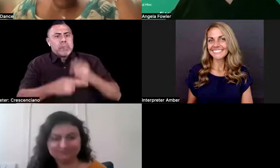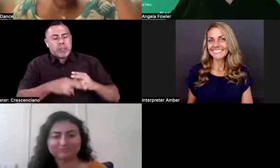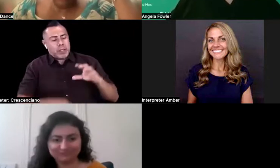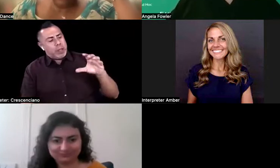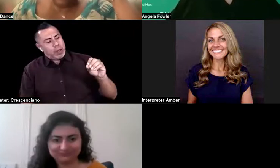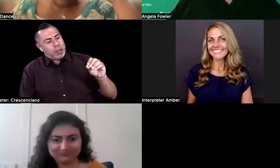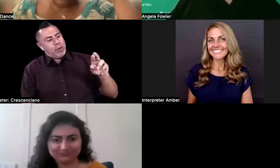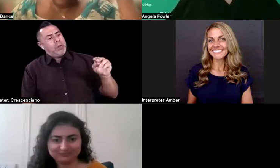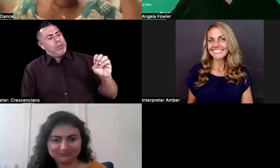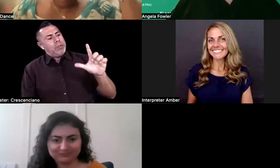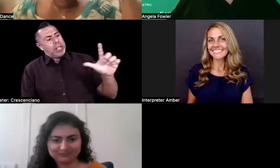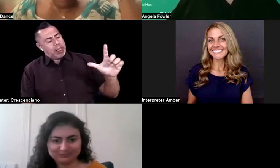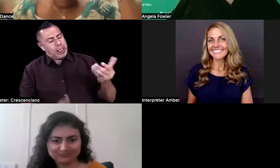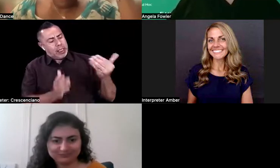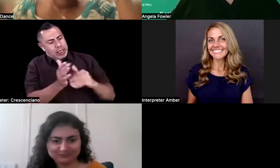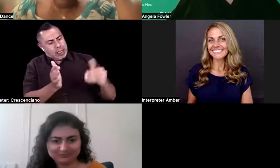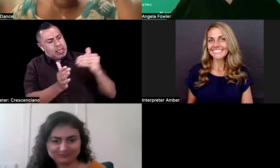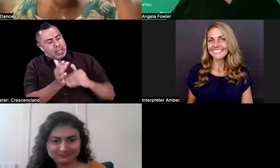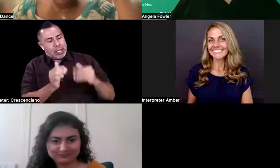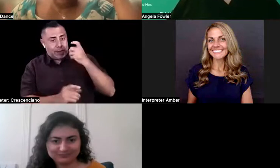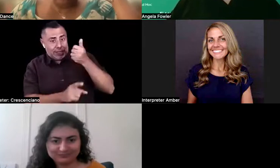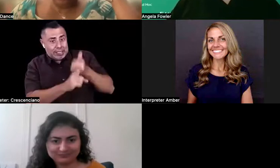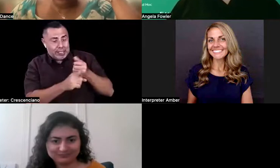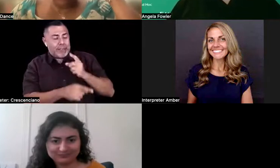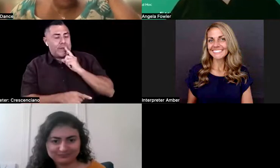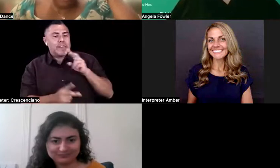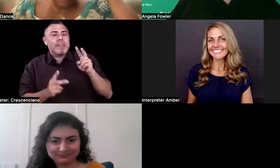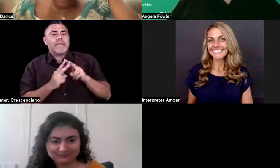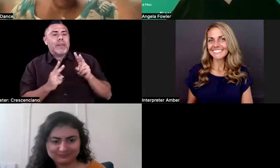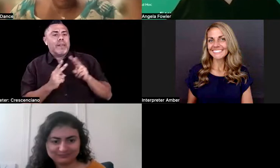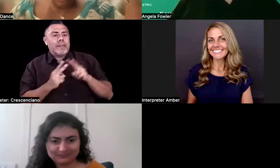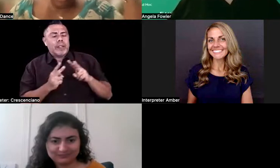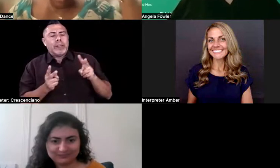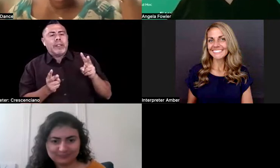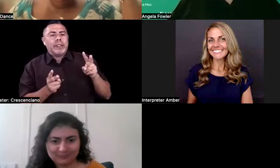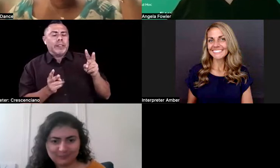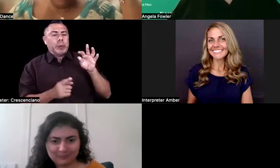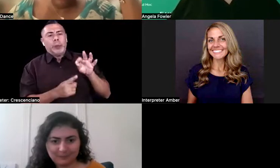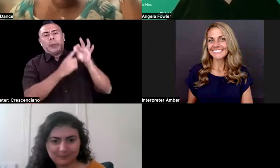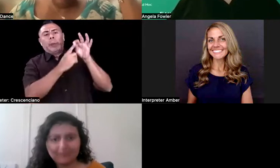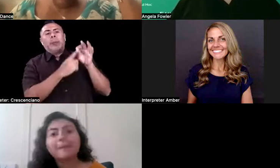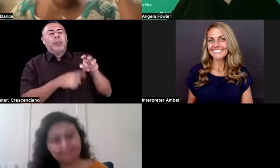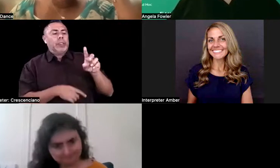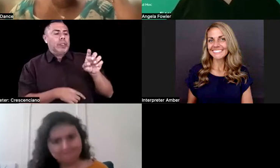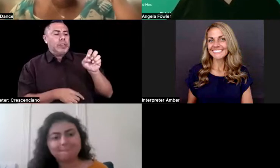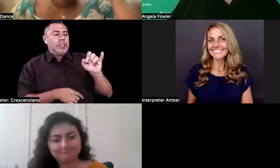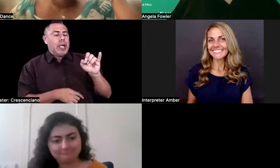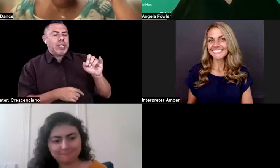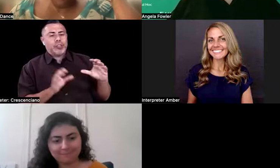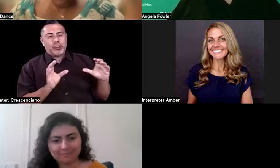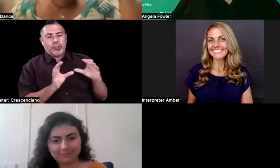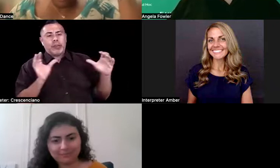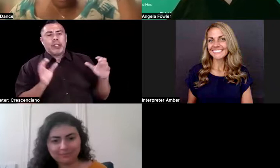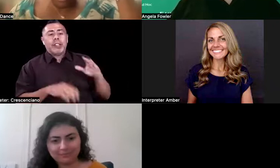equity, and inclusion, e-certificate that has been like, you'll see it sponsored on your social media right now. Um,